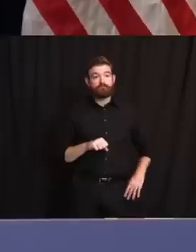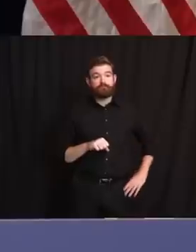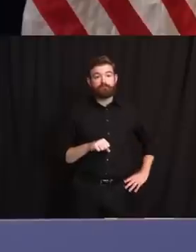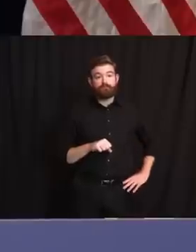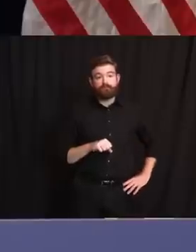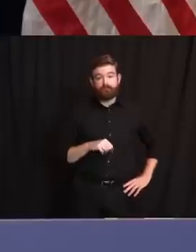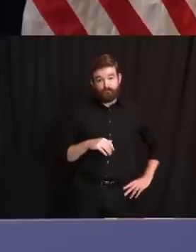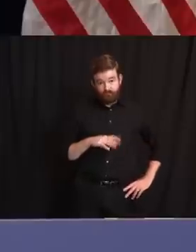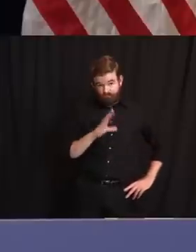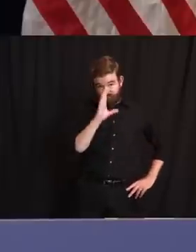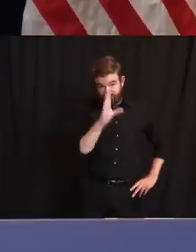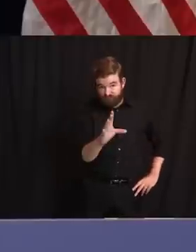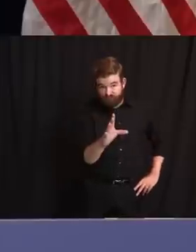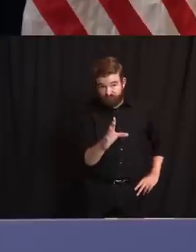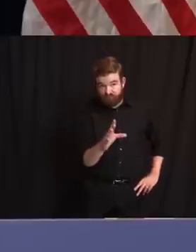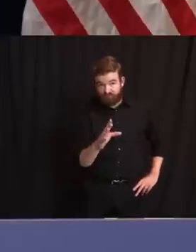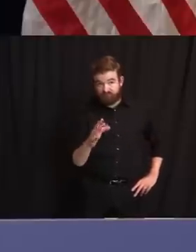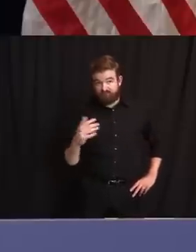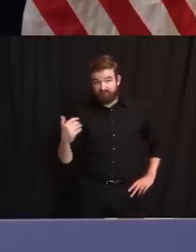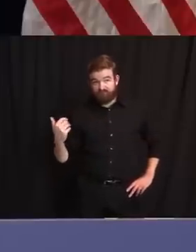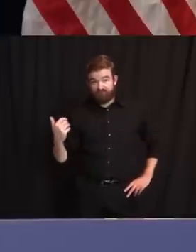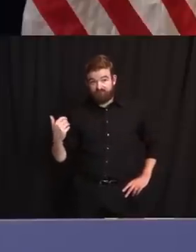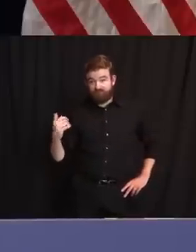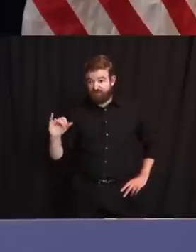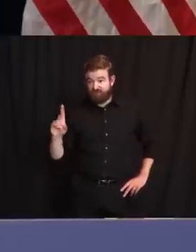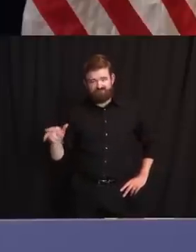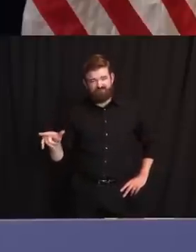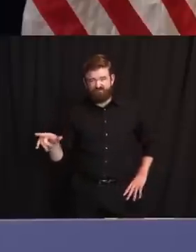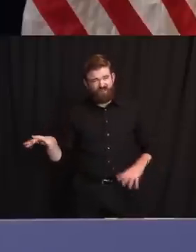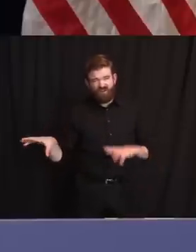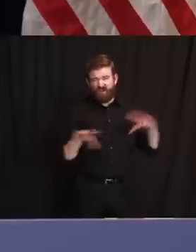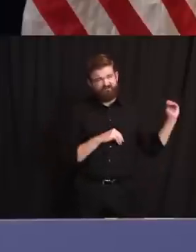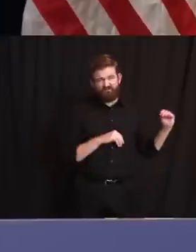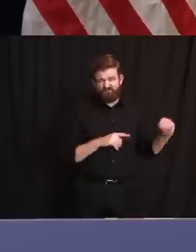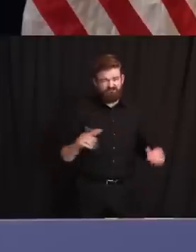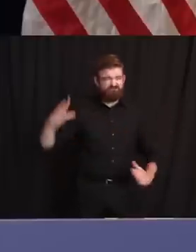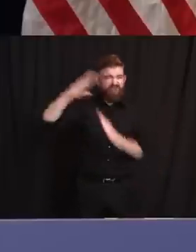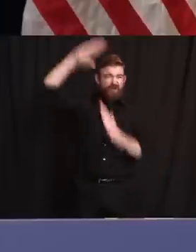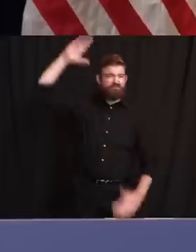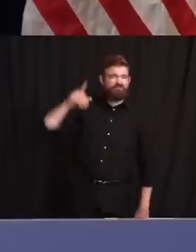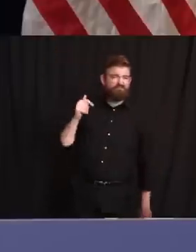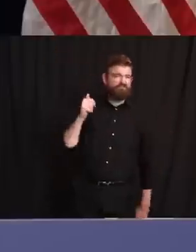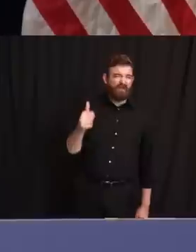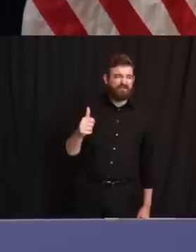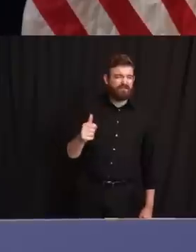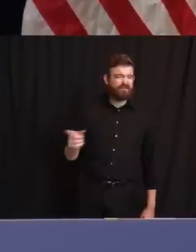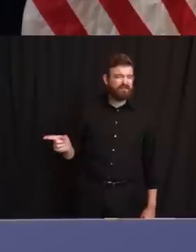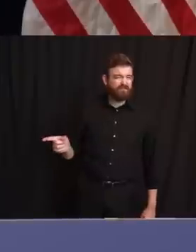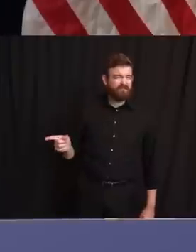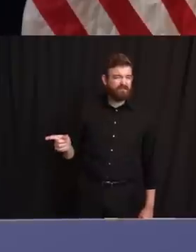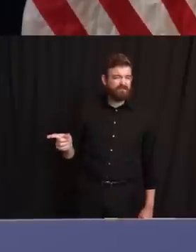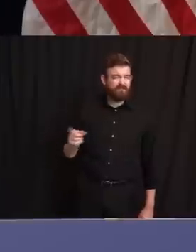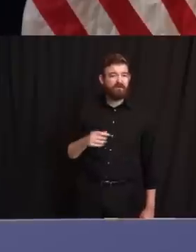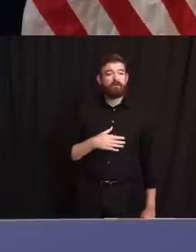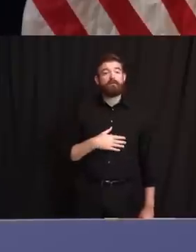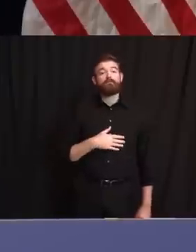not going anywhere and she's as good as it gets anywhere in the United States. Thank you. Paul, good afternoon.